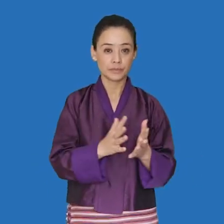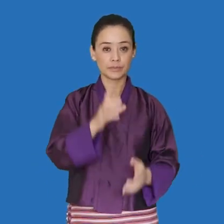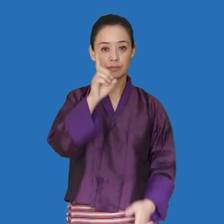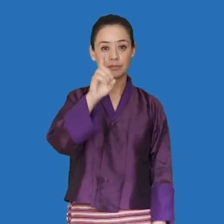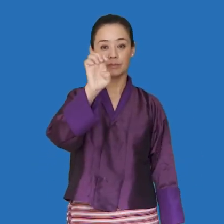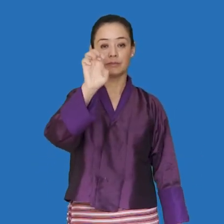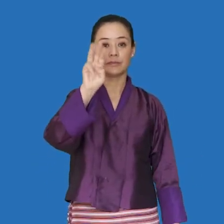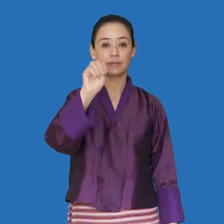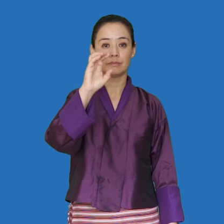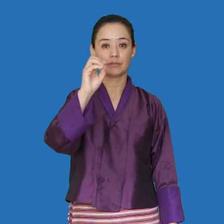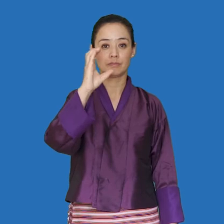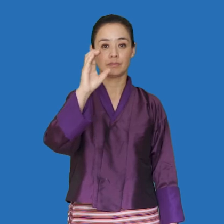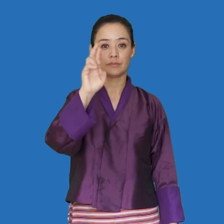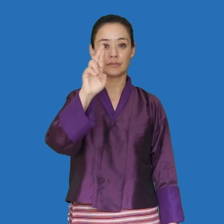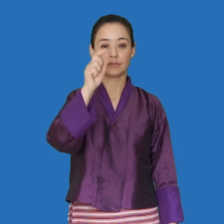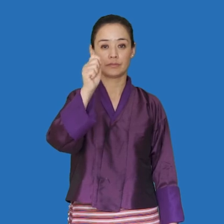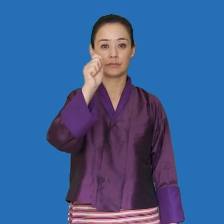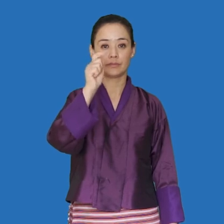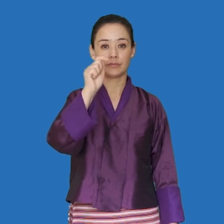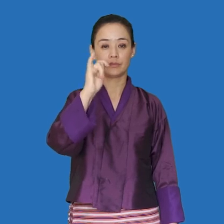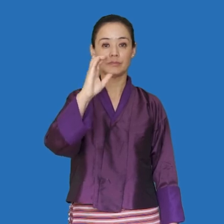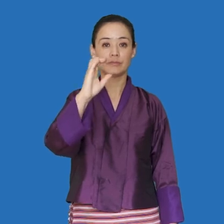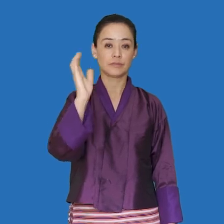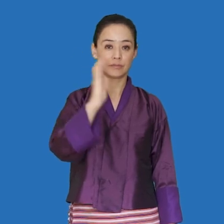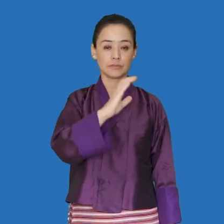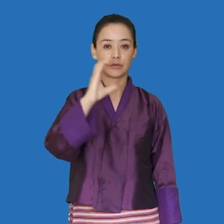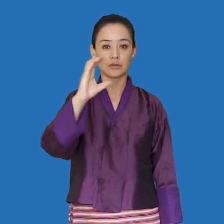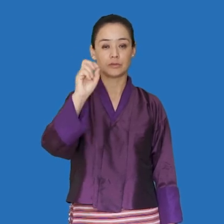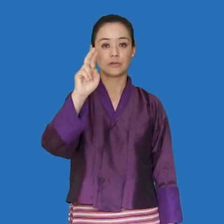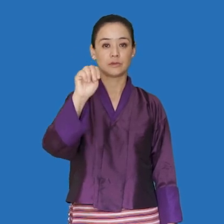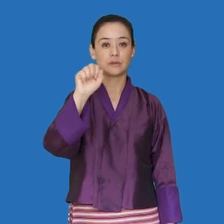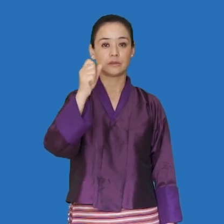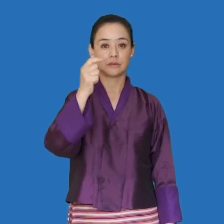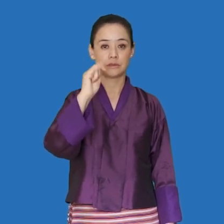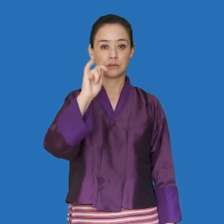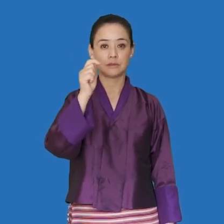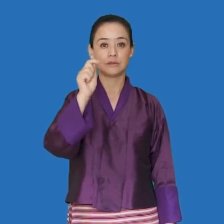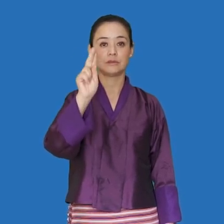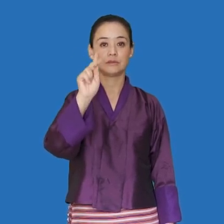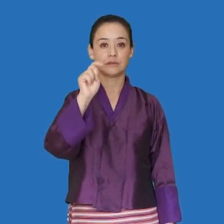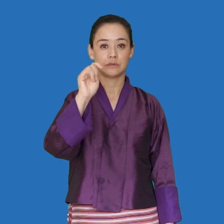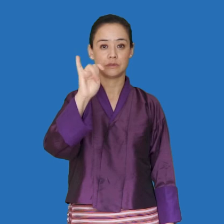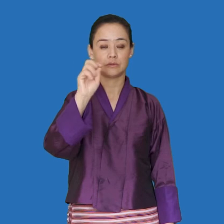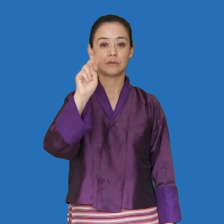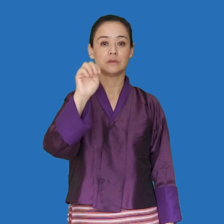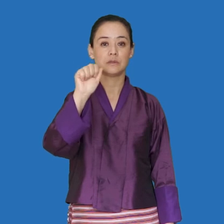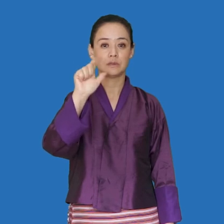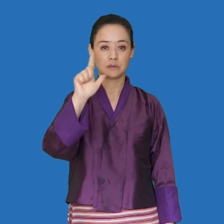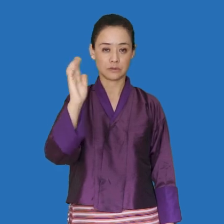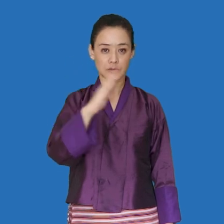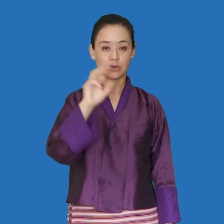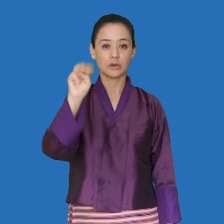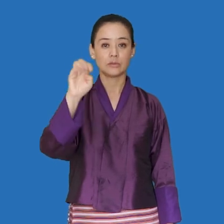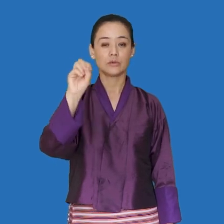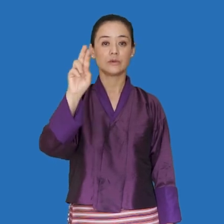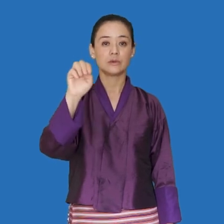democracies Bhutan is a democratic constitutional monarchy his majesty the king is the head